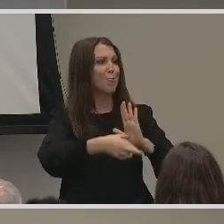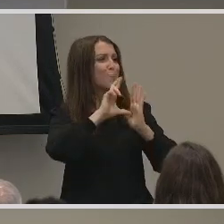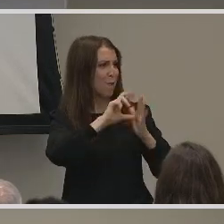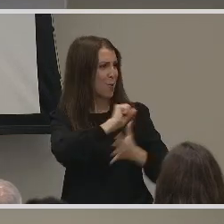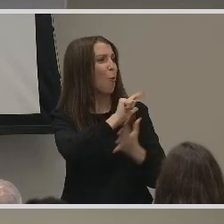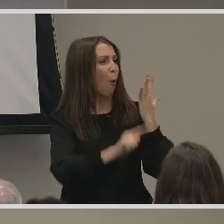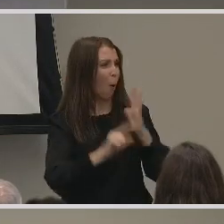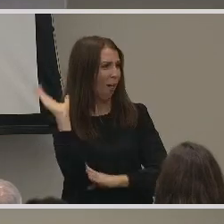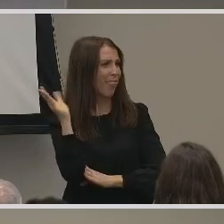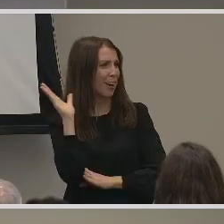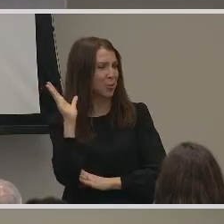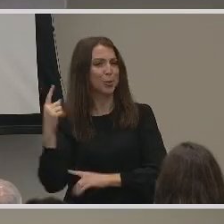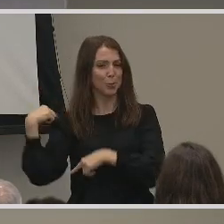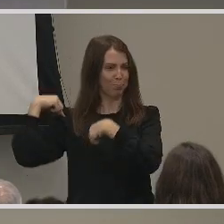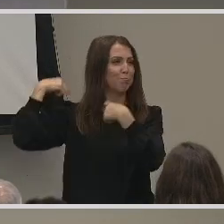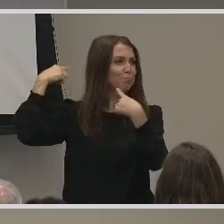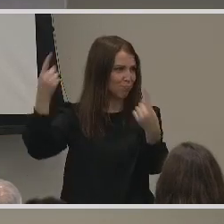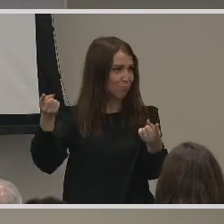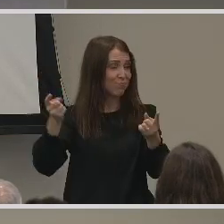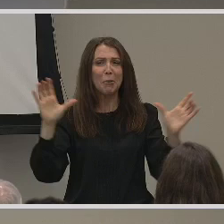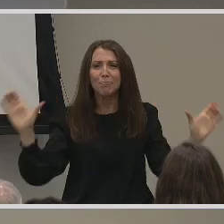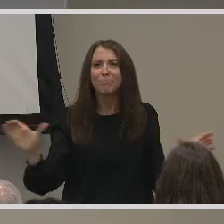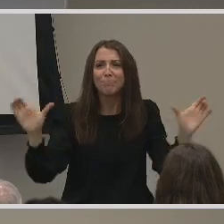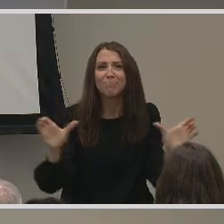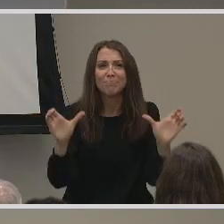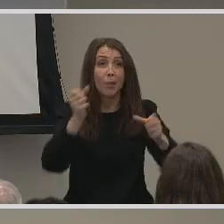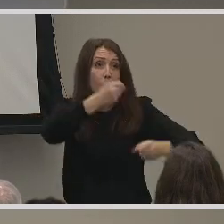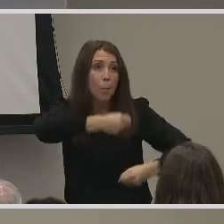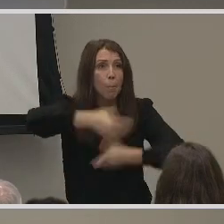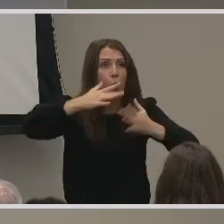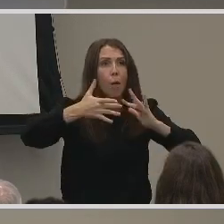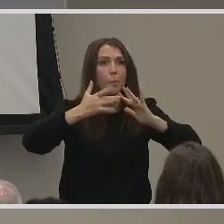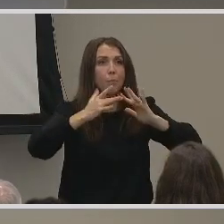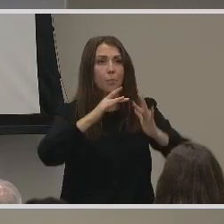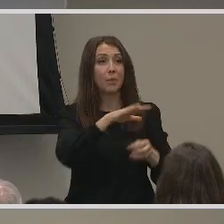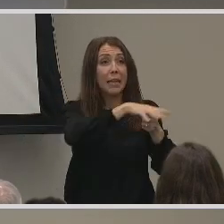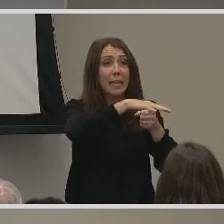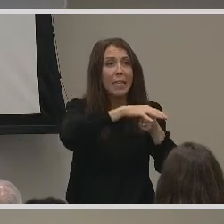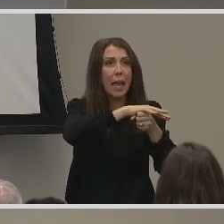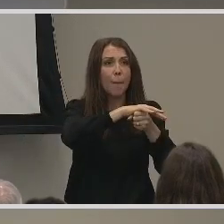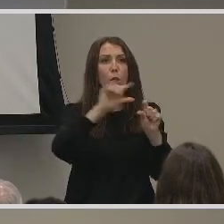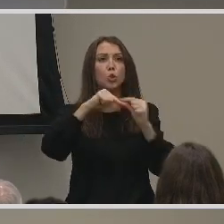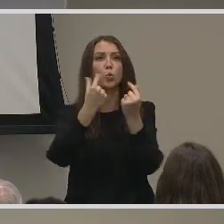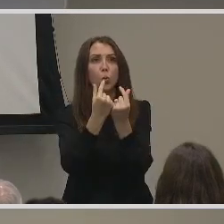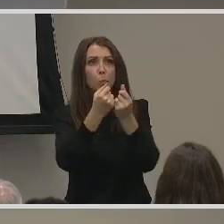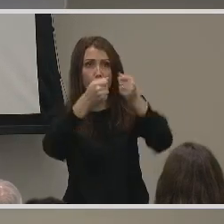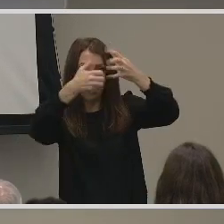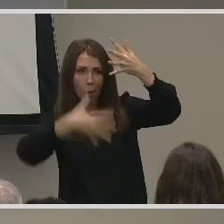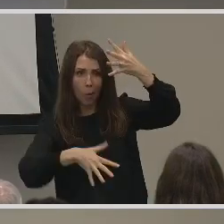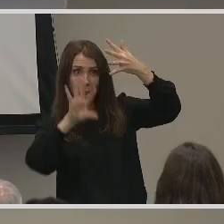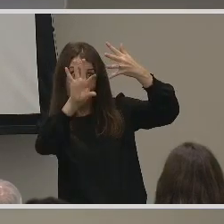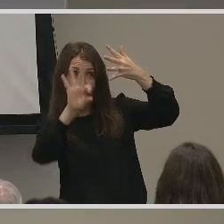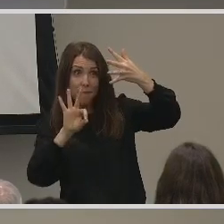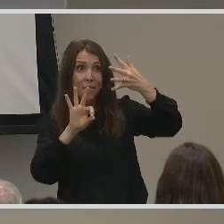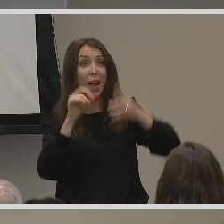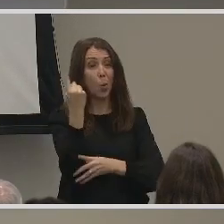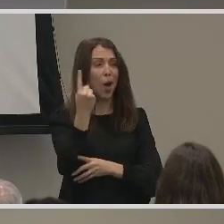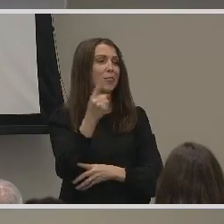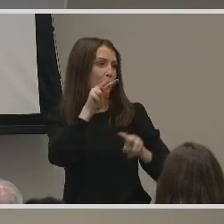events that we have. So we encourage you to do so, to go to our webpage and to go to campus groups if there's anything that you may have missed.